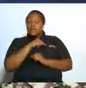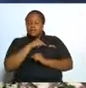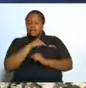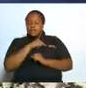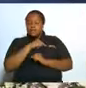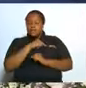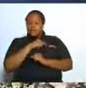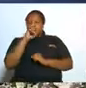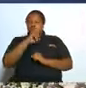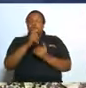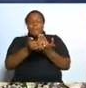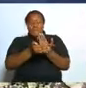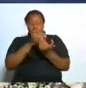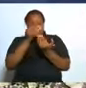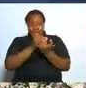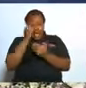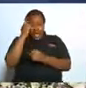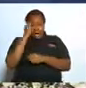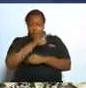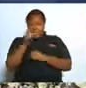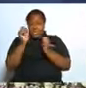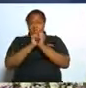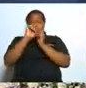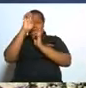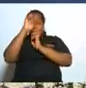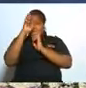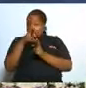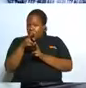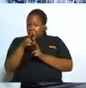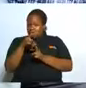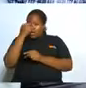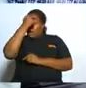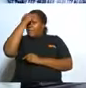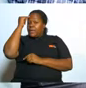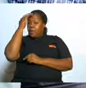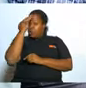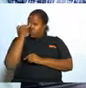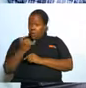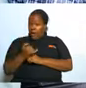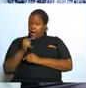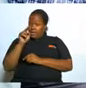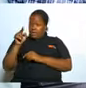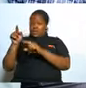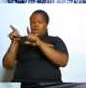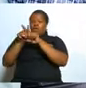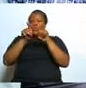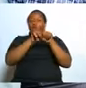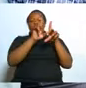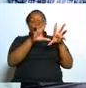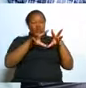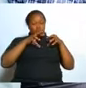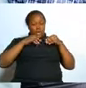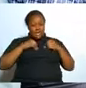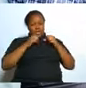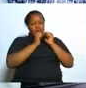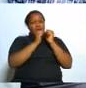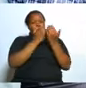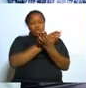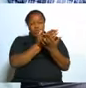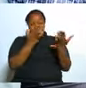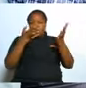treat them with respect hallelujah because they also will receive together with you